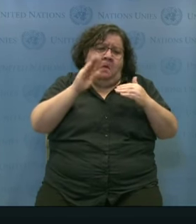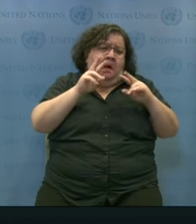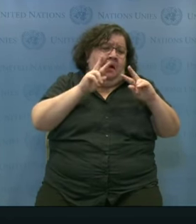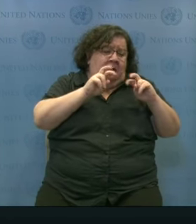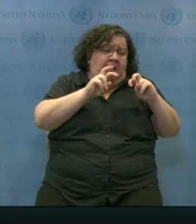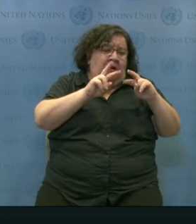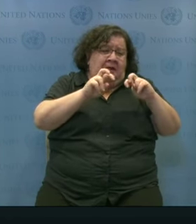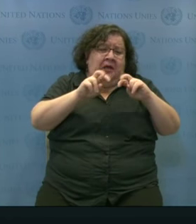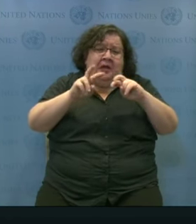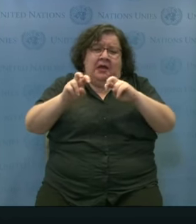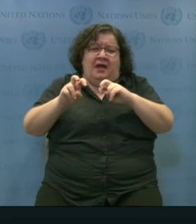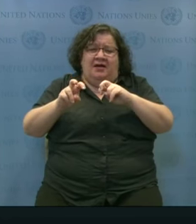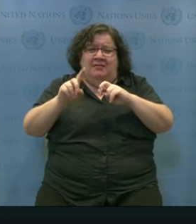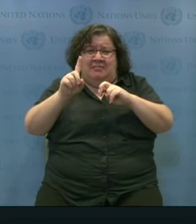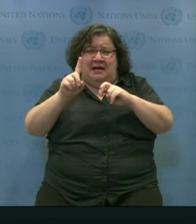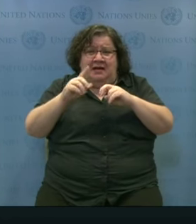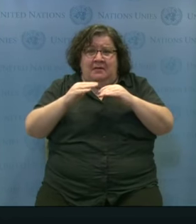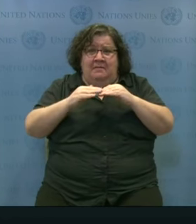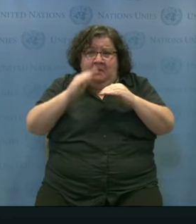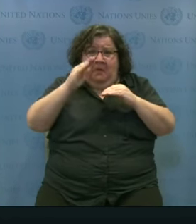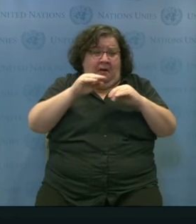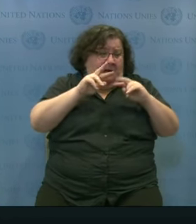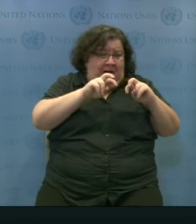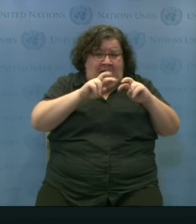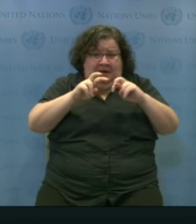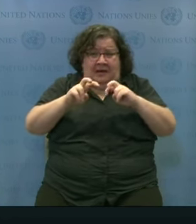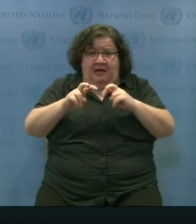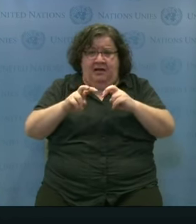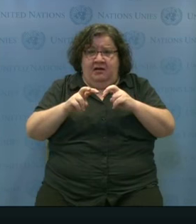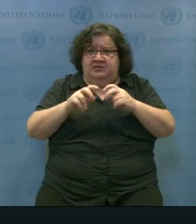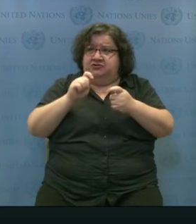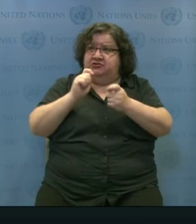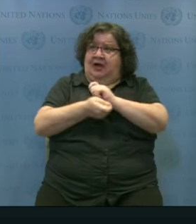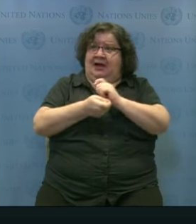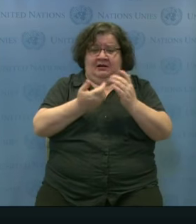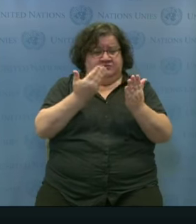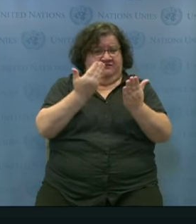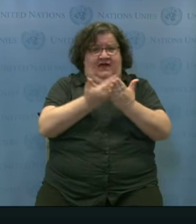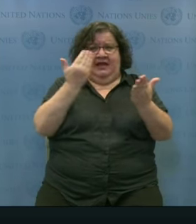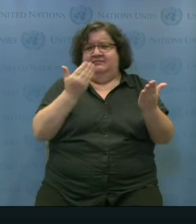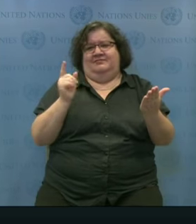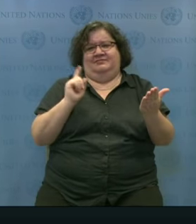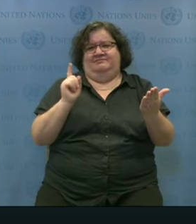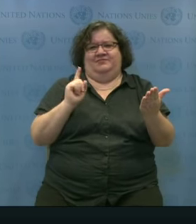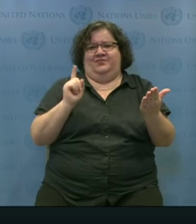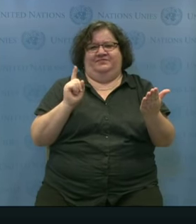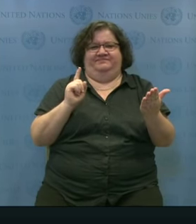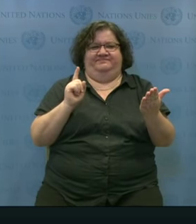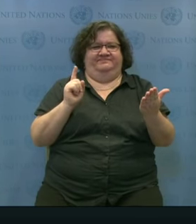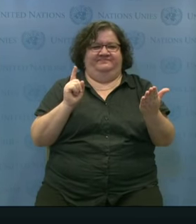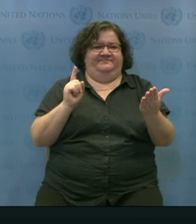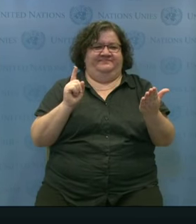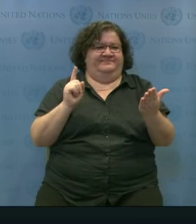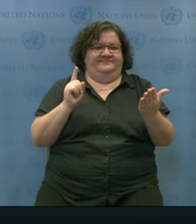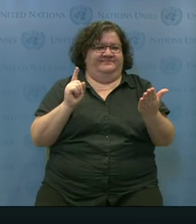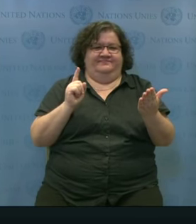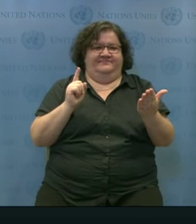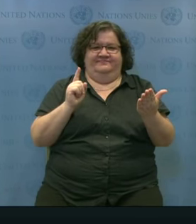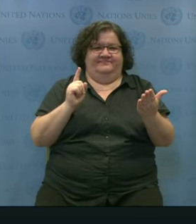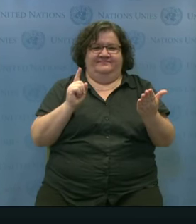different. But things need to change. And there are critical actions